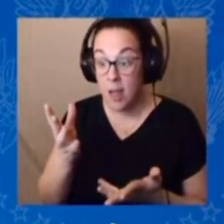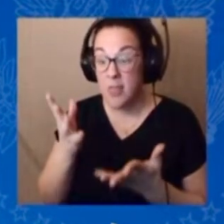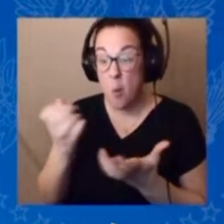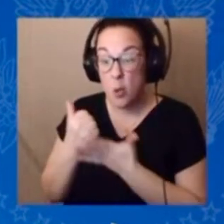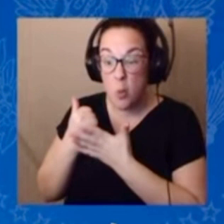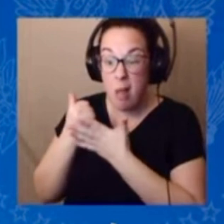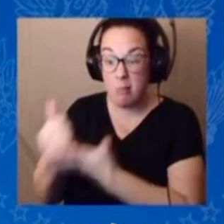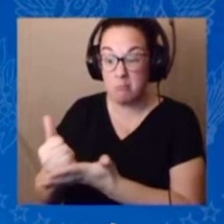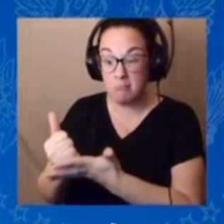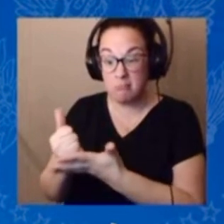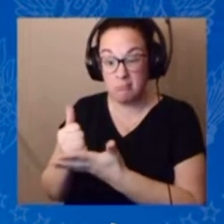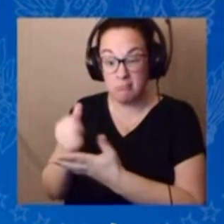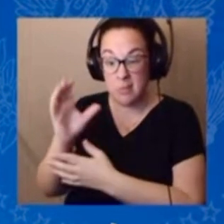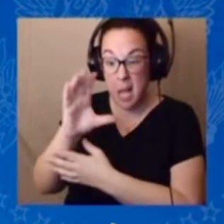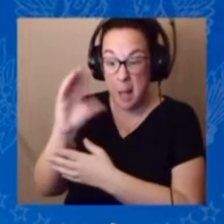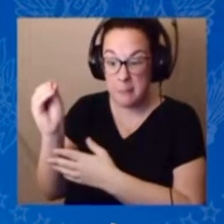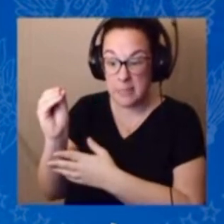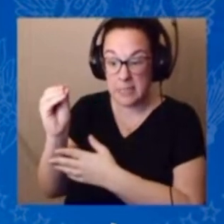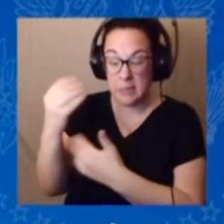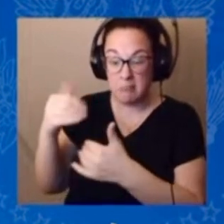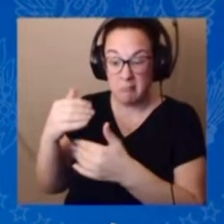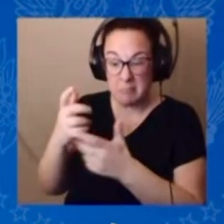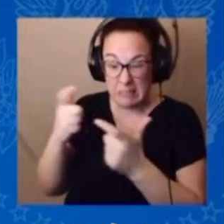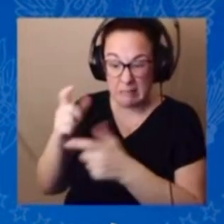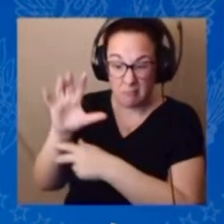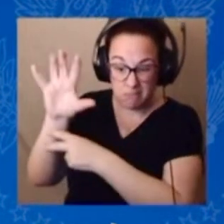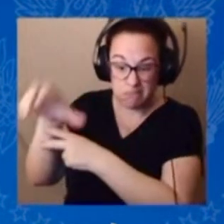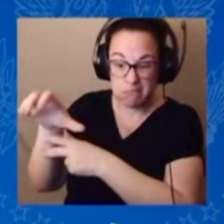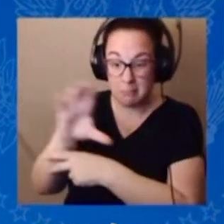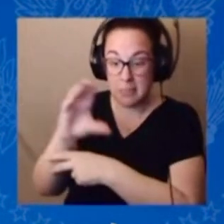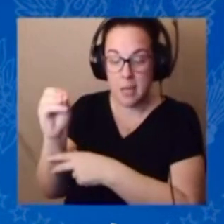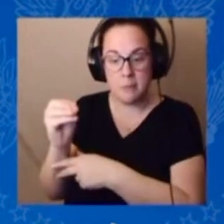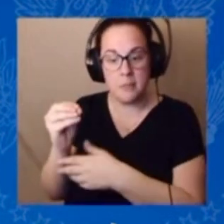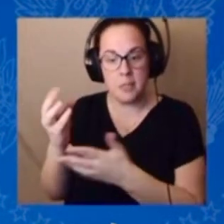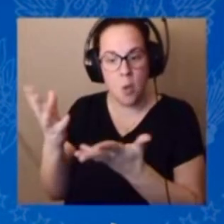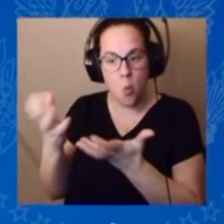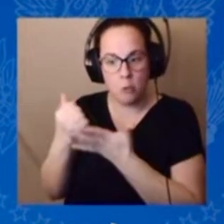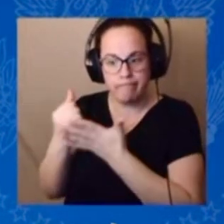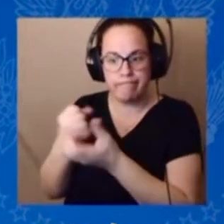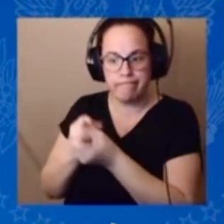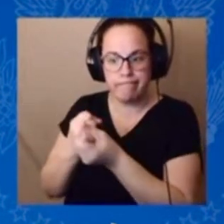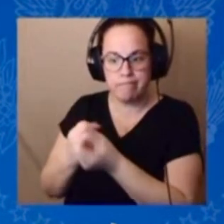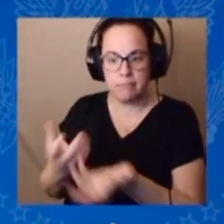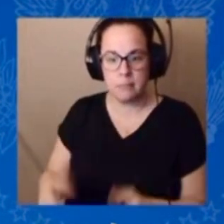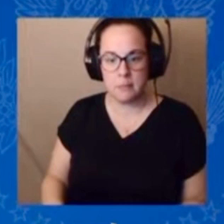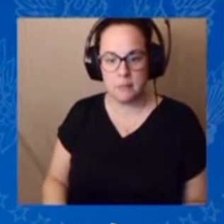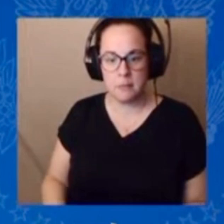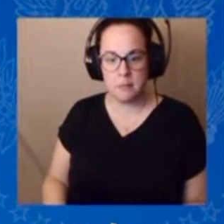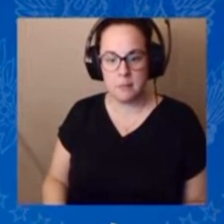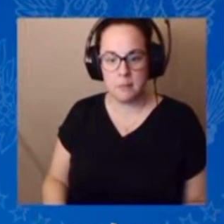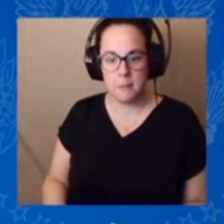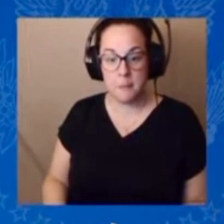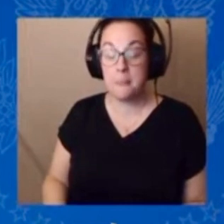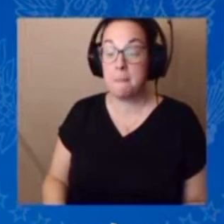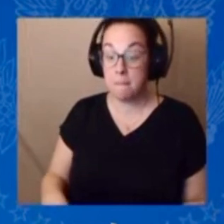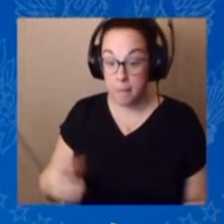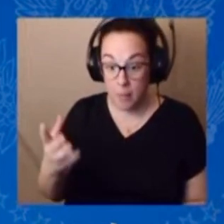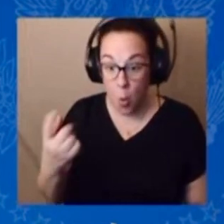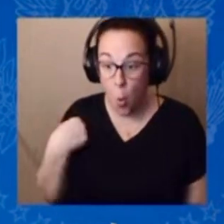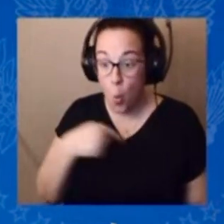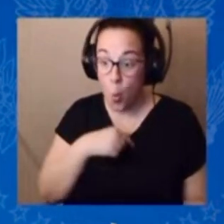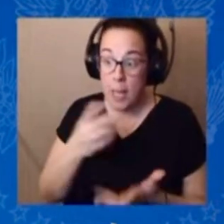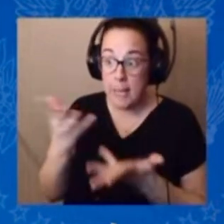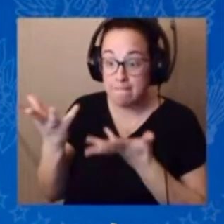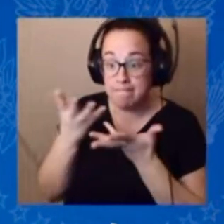we just gave to Medicare, negotiate, negotiate lower drug prices. They call it a huge giveaway. And they want to,